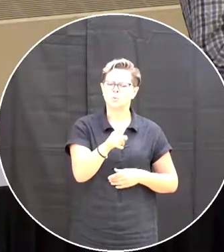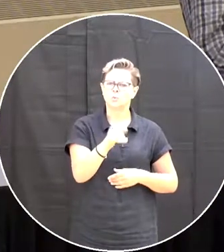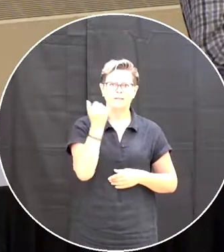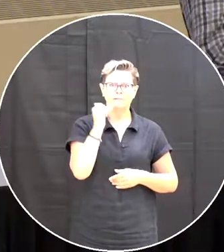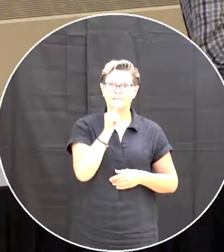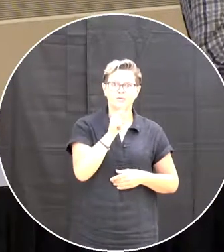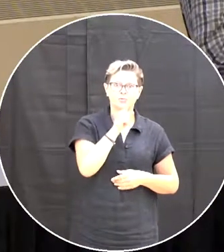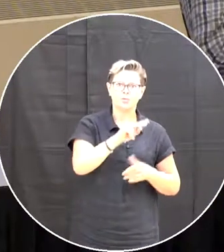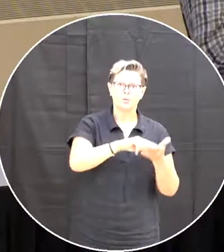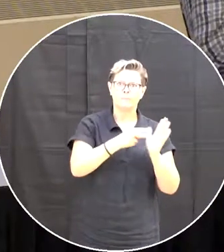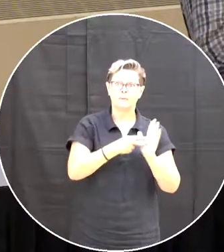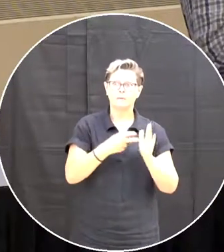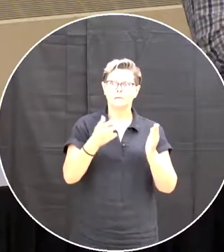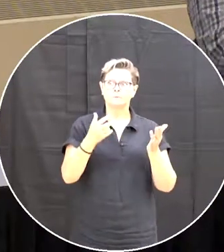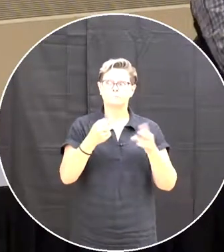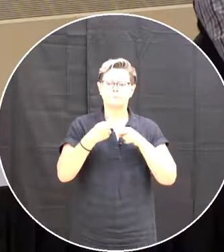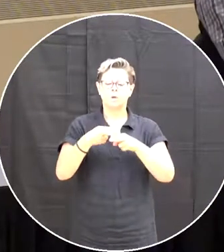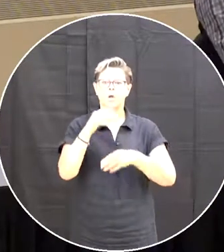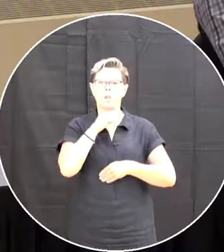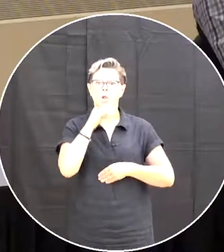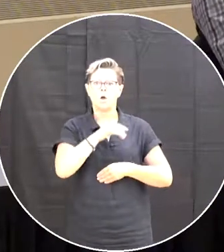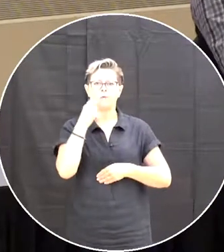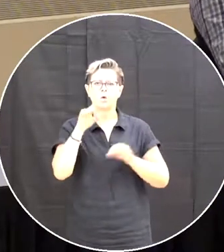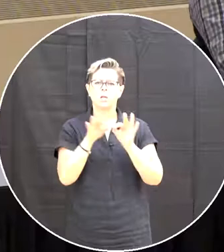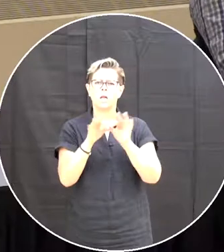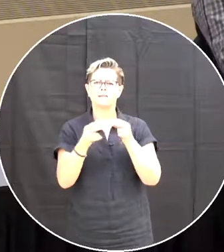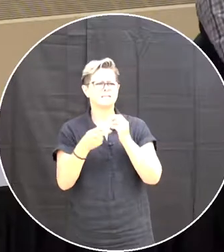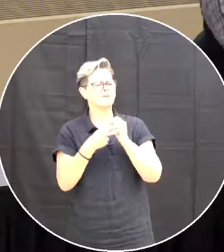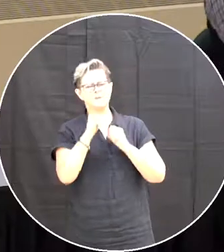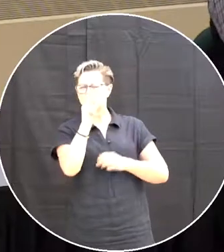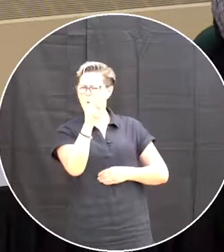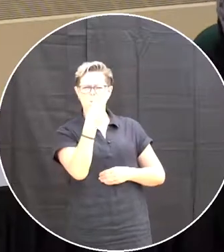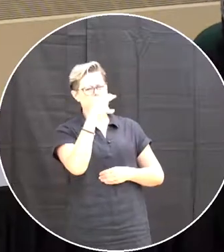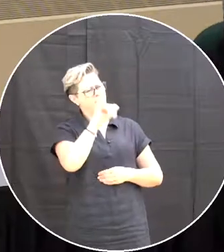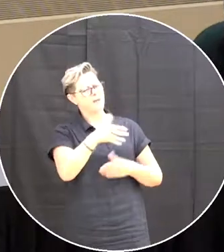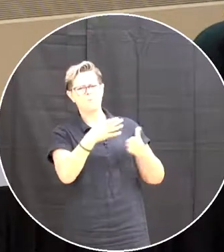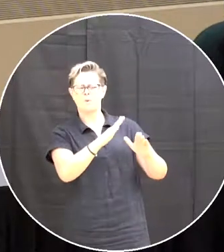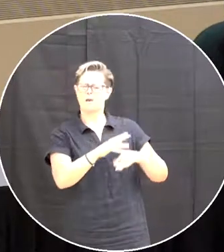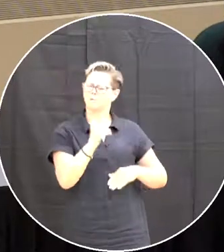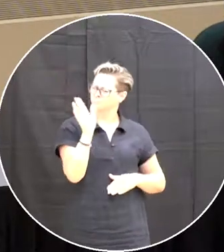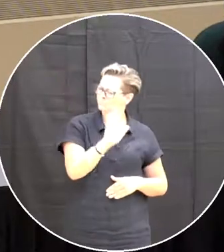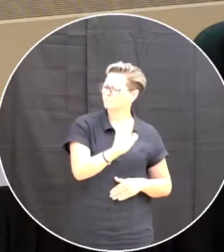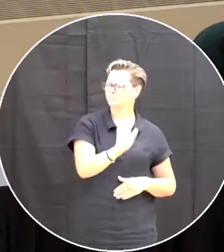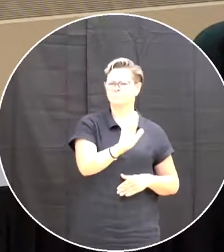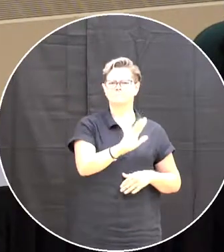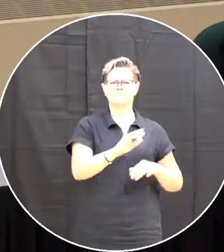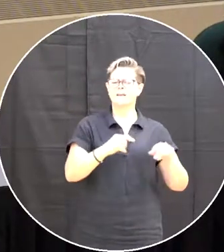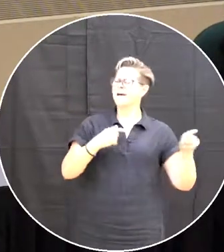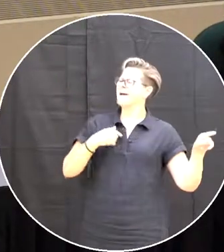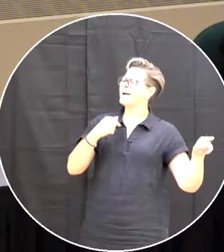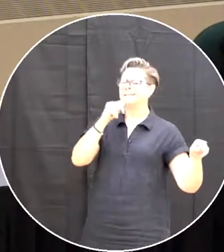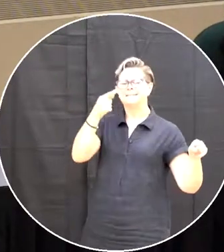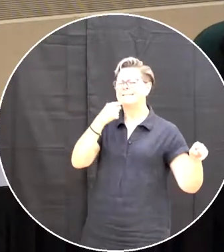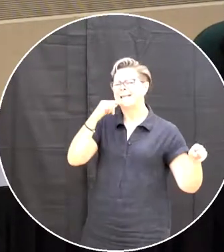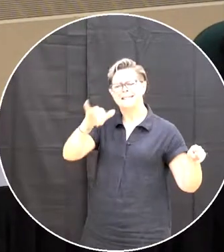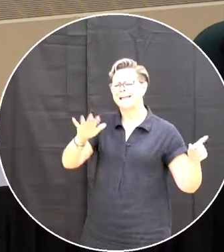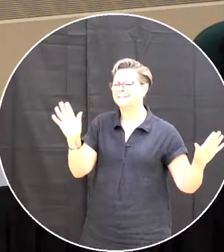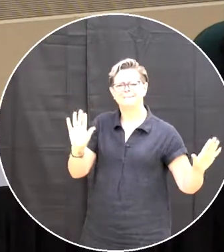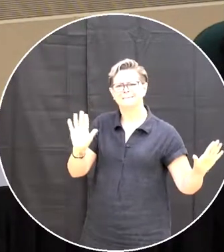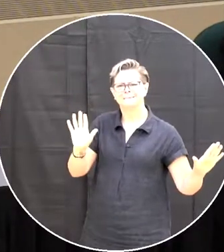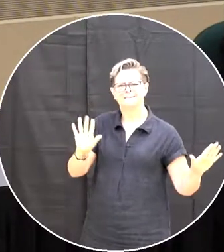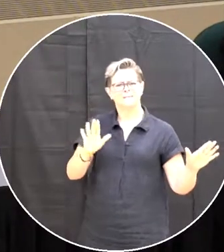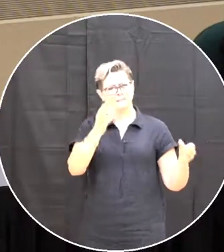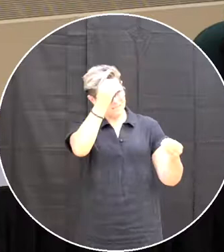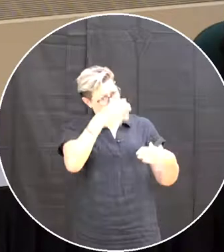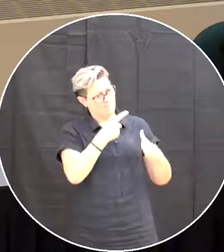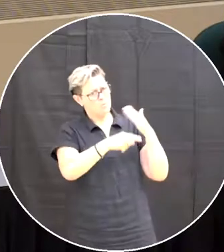a lie when you're talking about cost savings now don't go looking at me like that my last travel point of order mr chairman i said no such thing can you